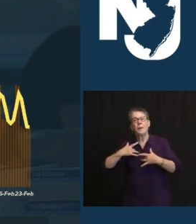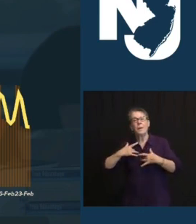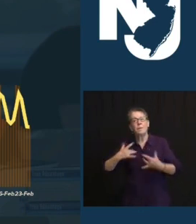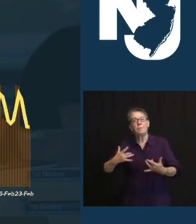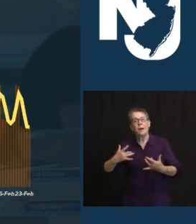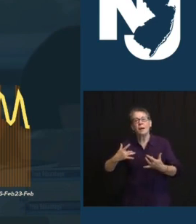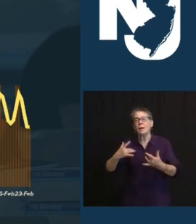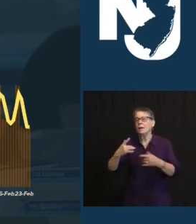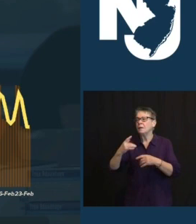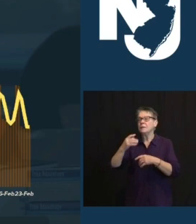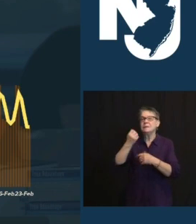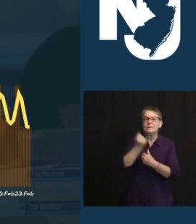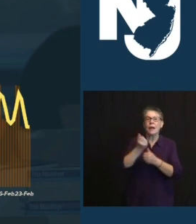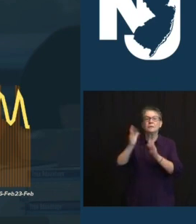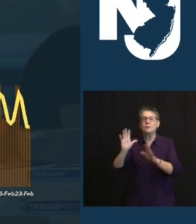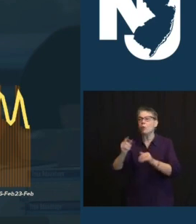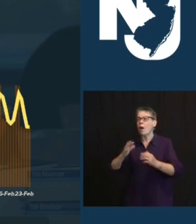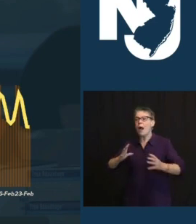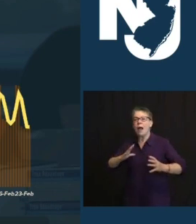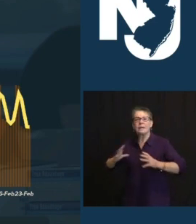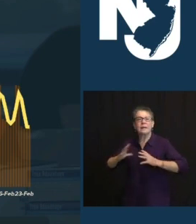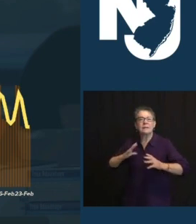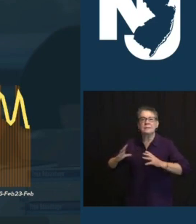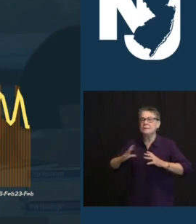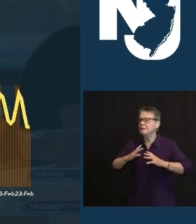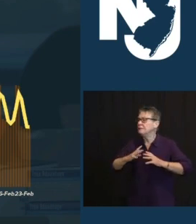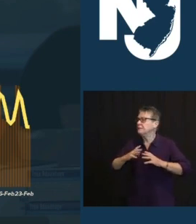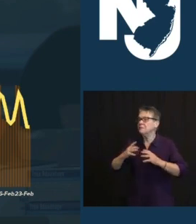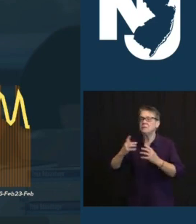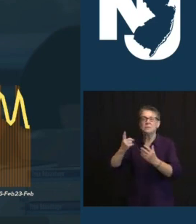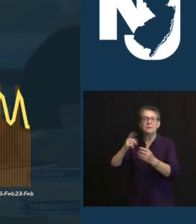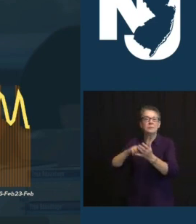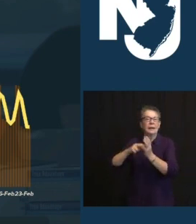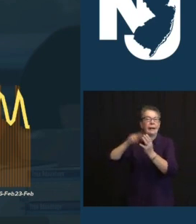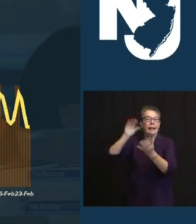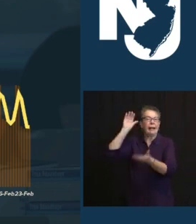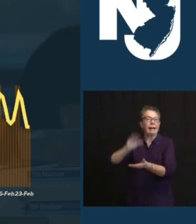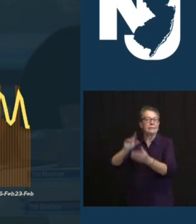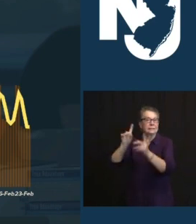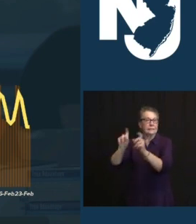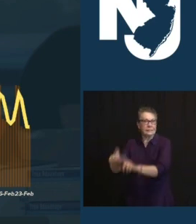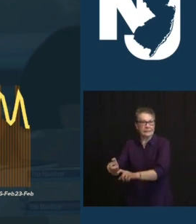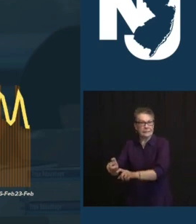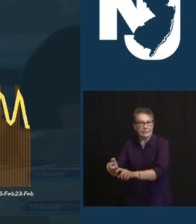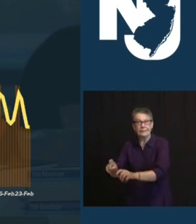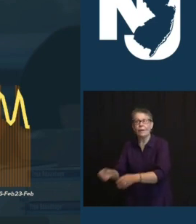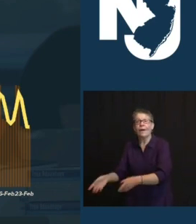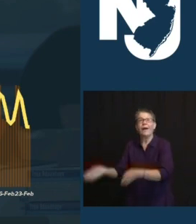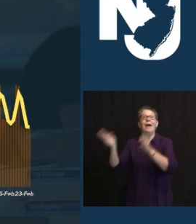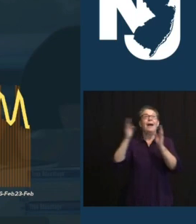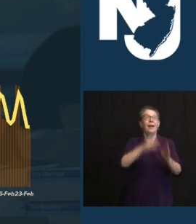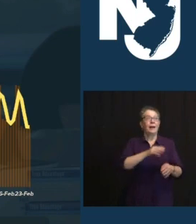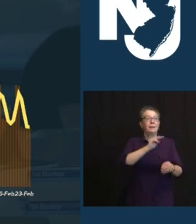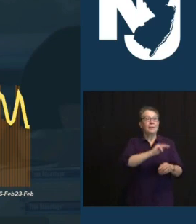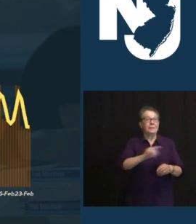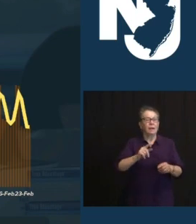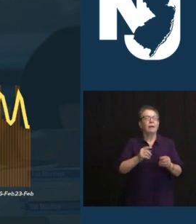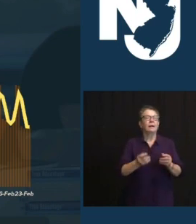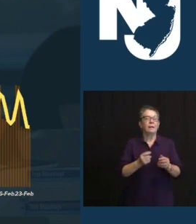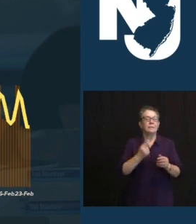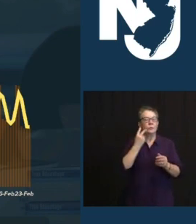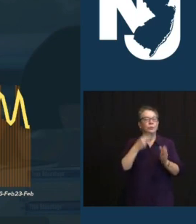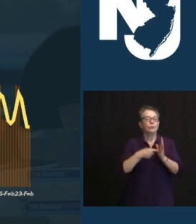POSITIVITY. AGAIN, I THINK IT'S OUR ASSUMPTION IS THAT YOU'RE GETTING TESTED ON THOSE DAYS FOR A REASON. EITHER YOU'RE NOT FEELING WELL OR YOU GOT